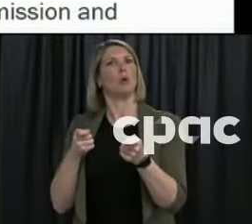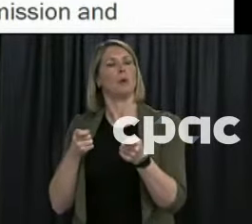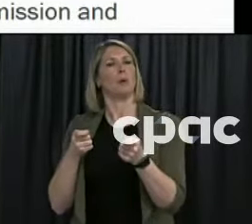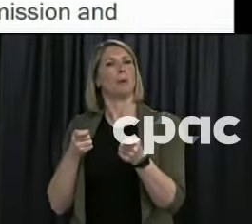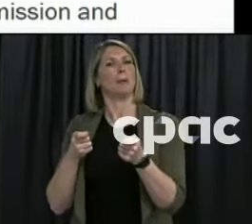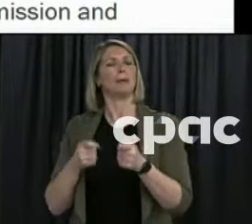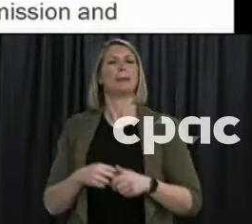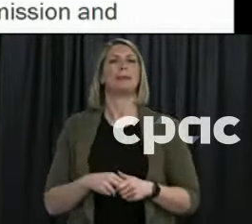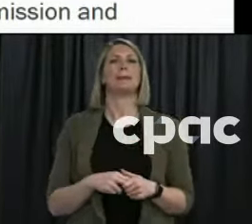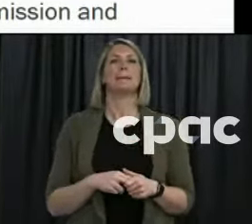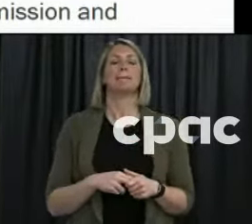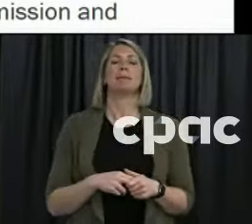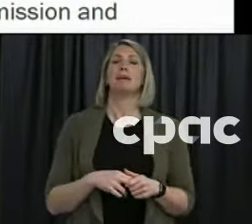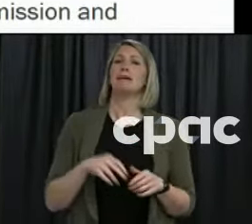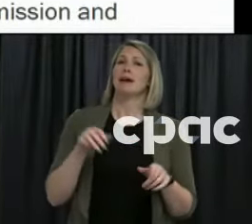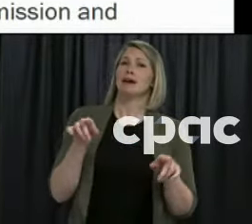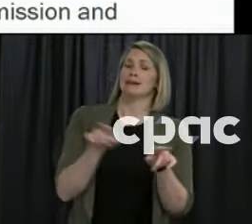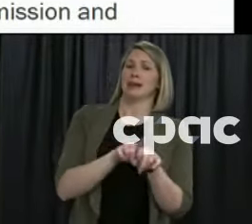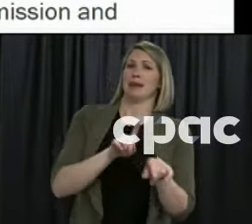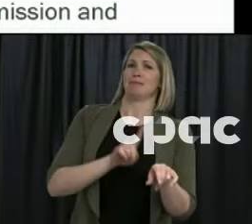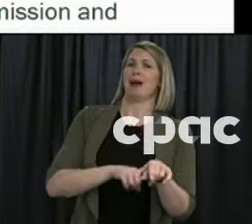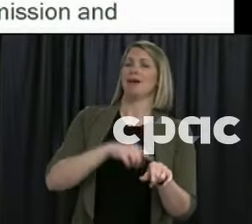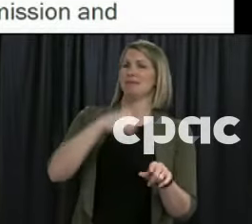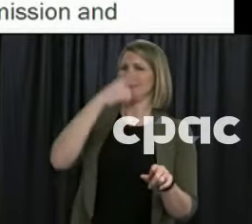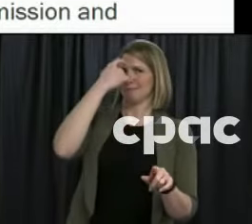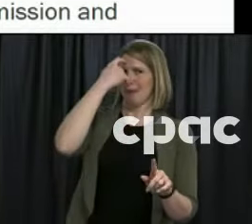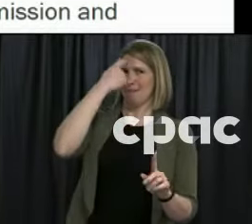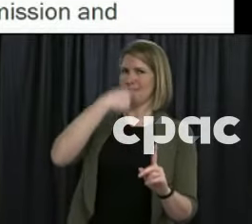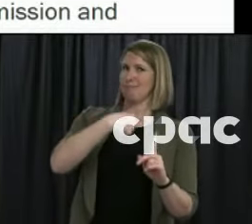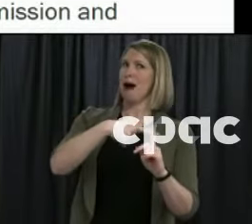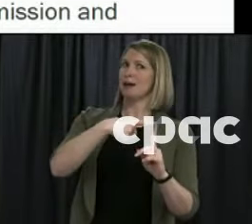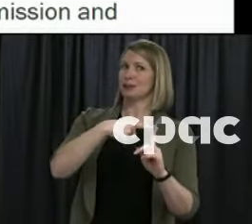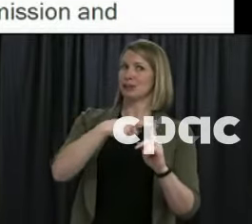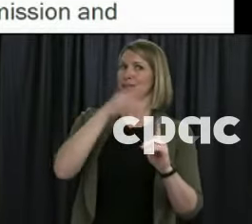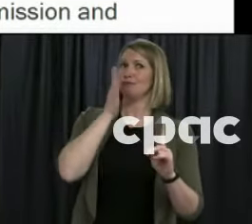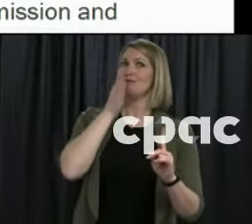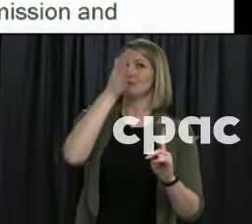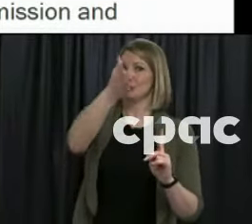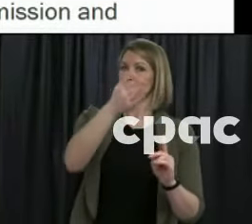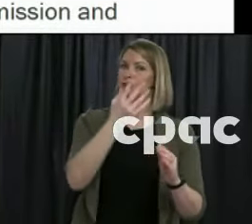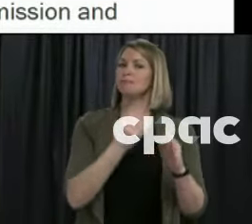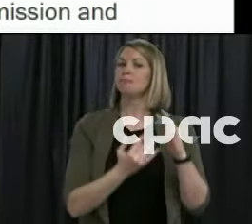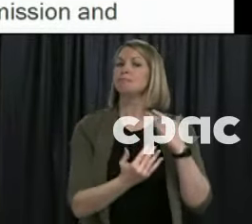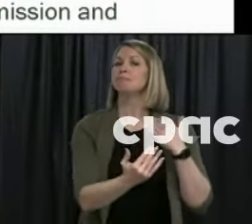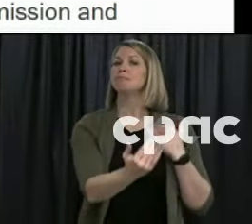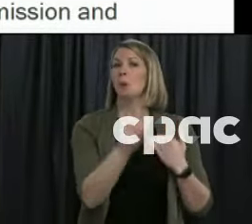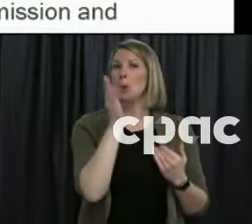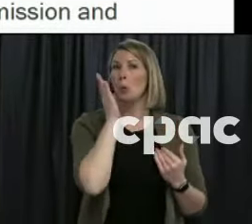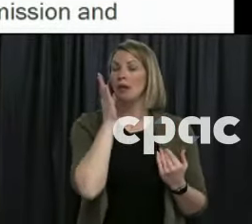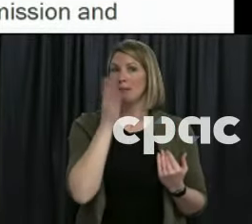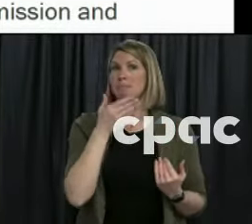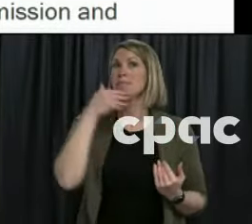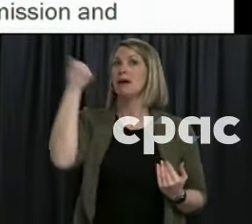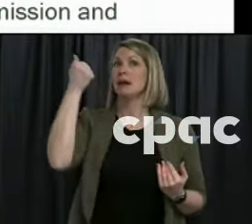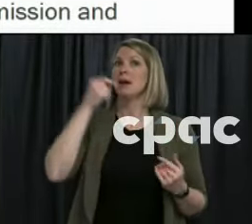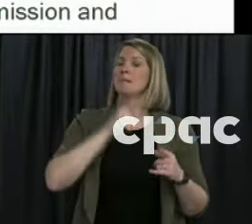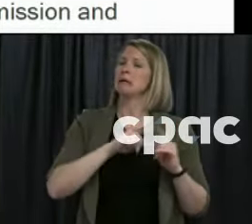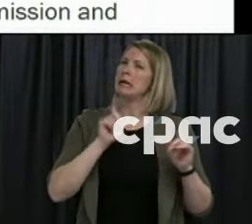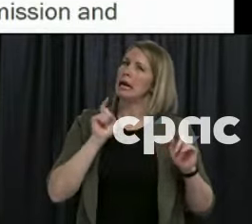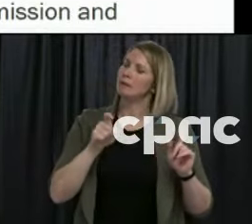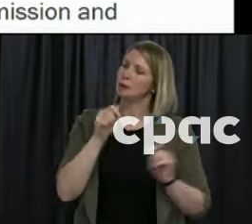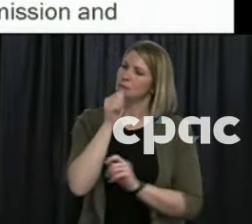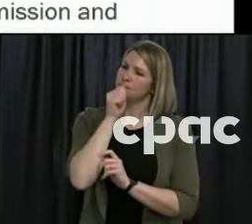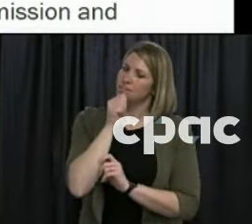realize the sense of optimism and I share it as well. But still, we need continued vigilance to maintain the minimal community transmission